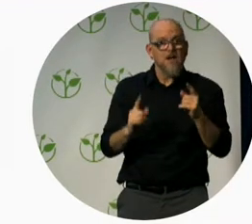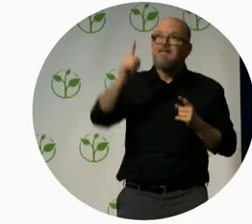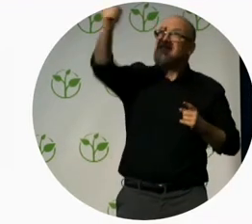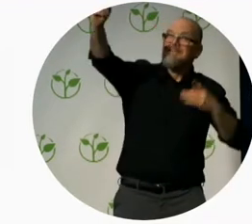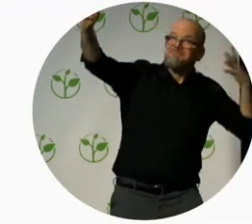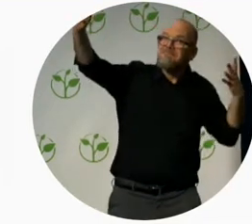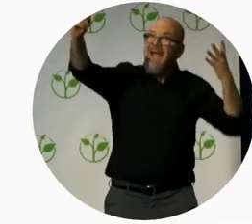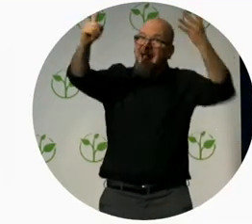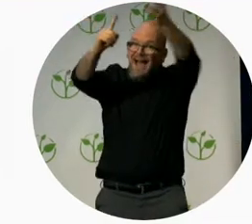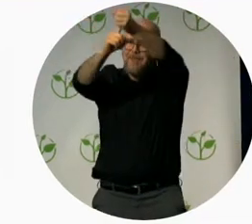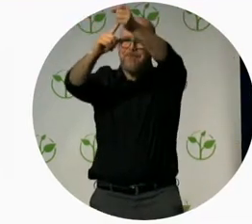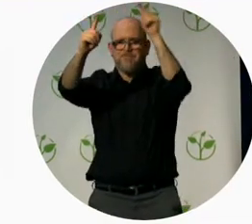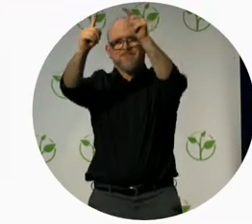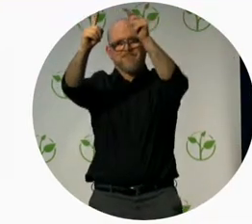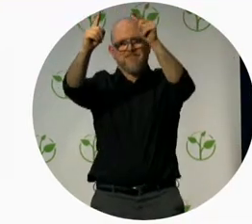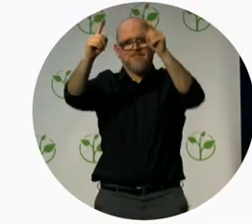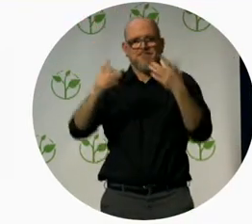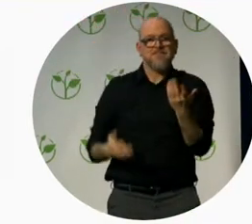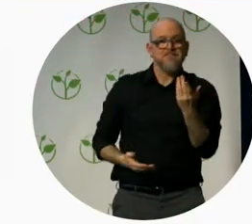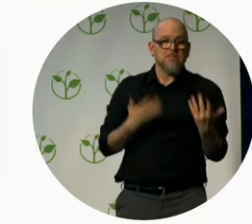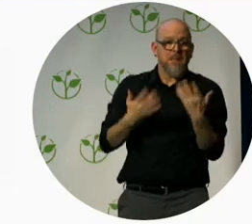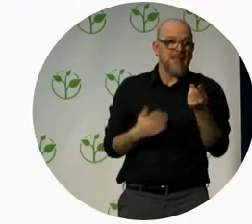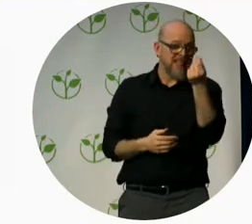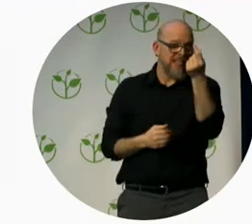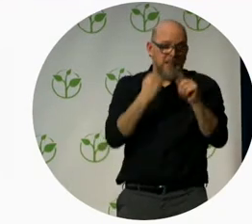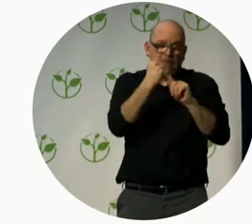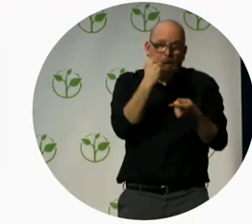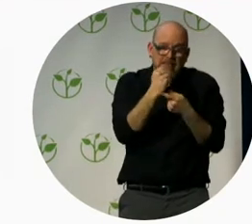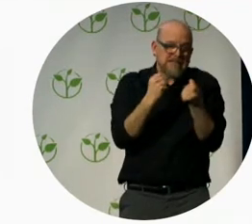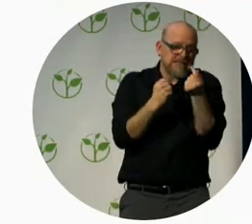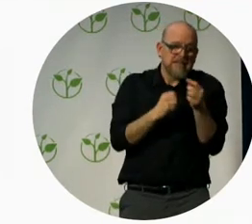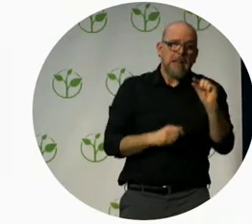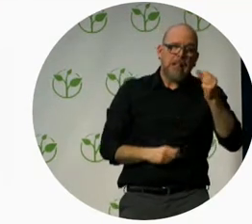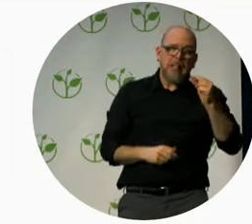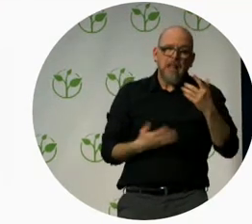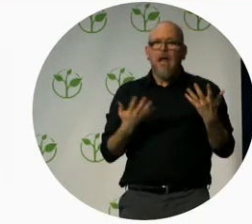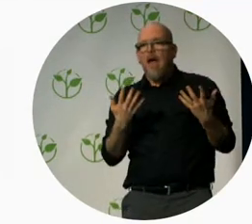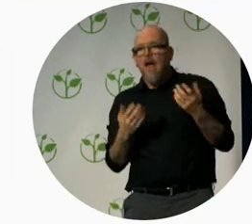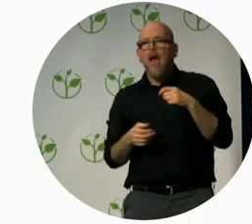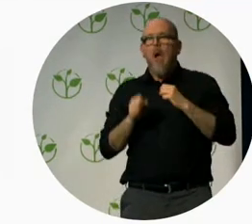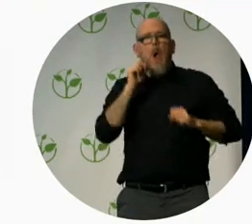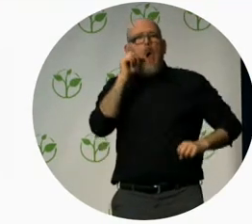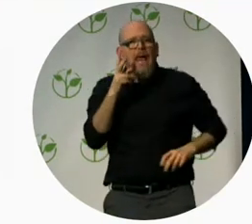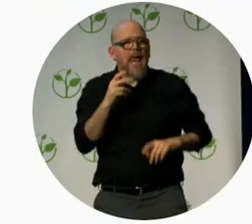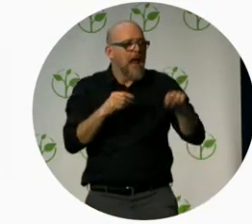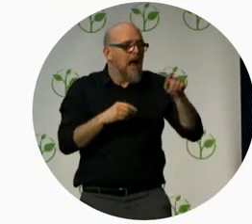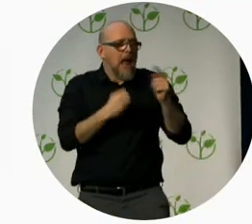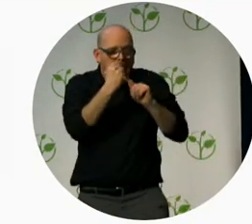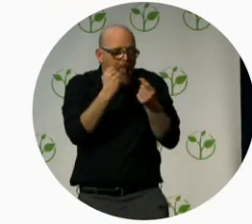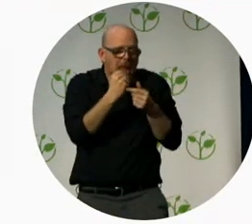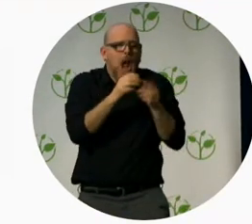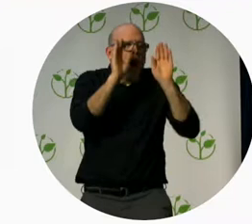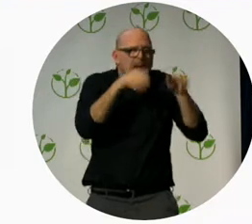a nonprofit world where resources are limited we believe that technology could be a powerful enabler of